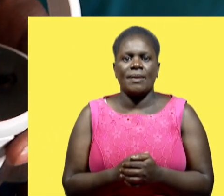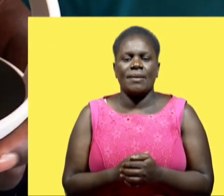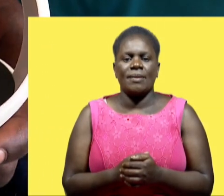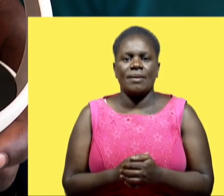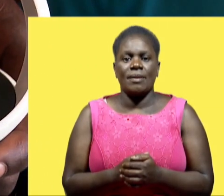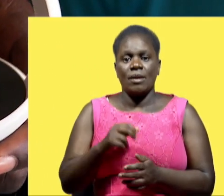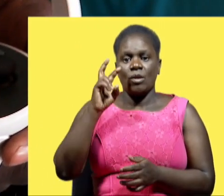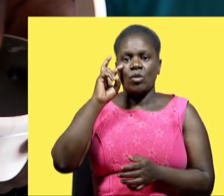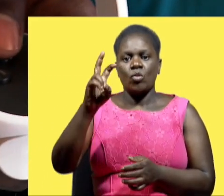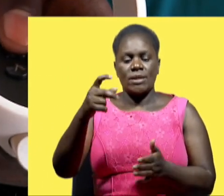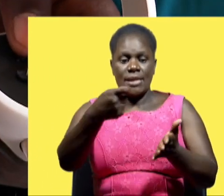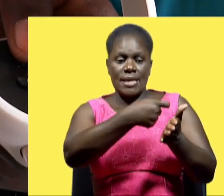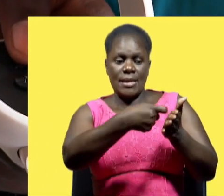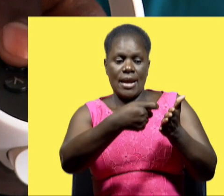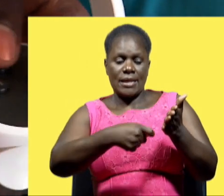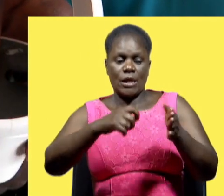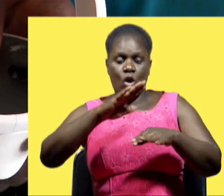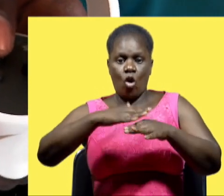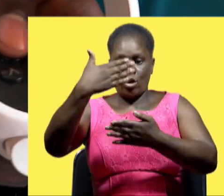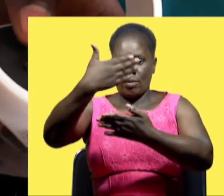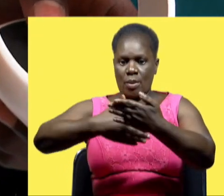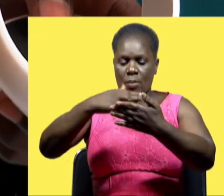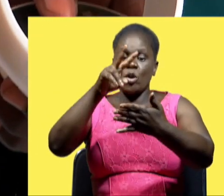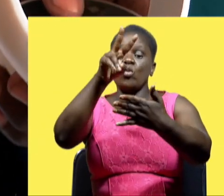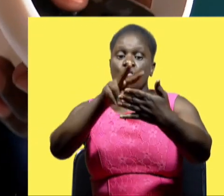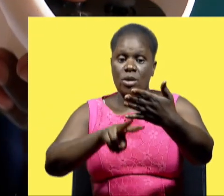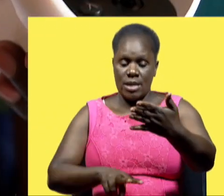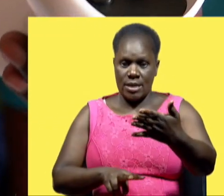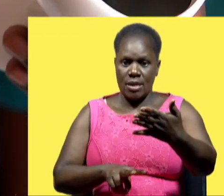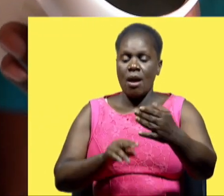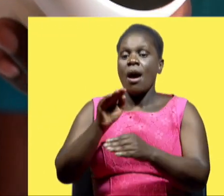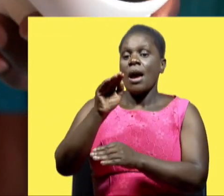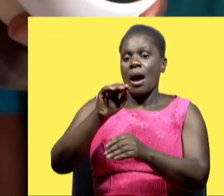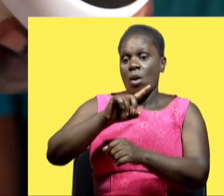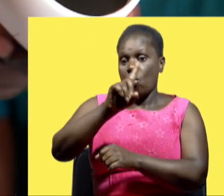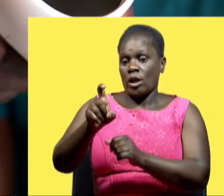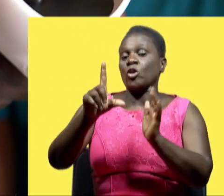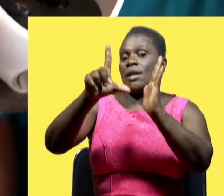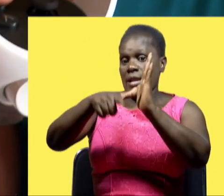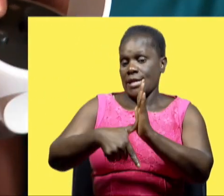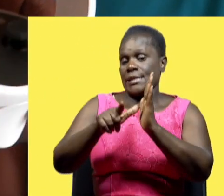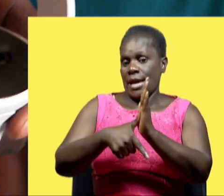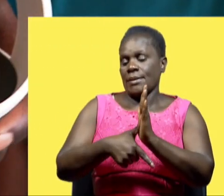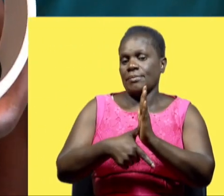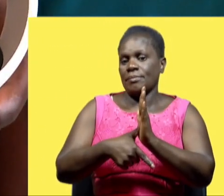If you see any writings on the screen, you read it because we will ask you some questions after that.